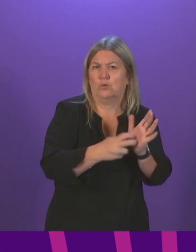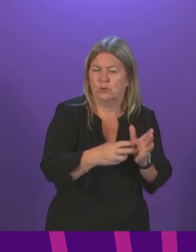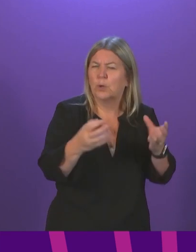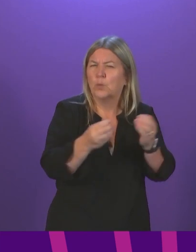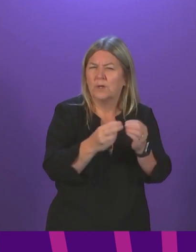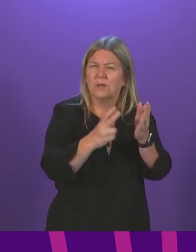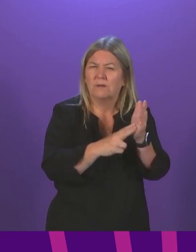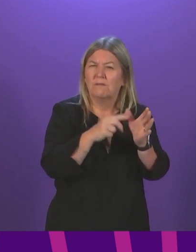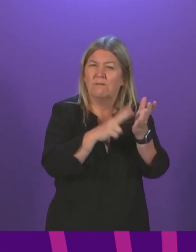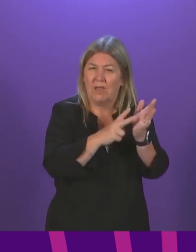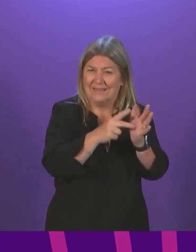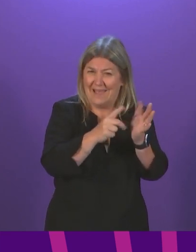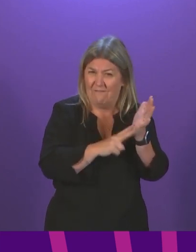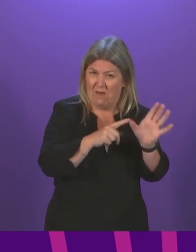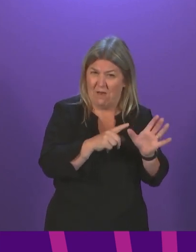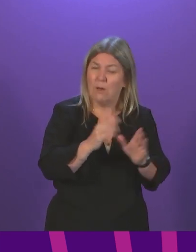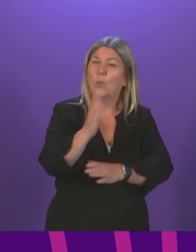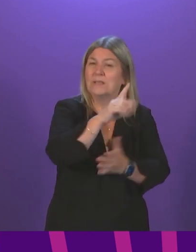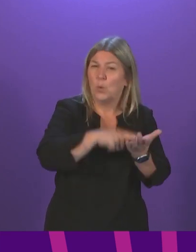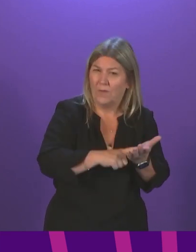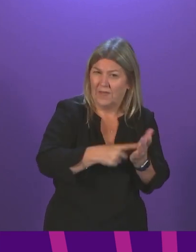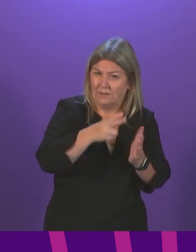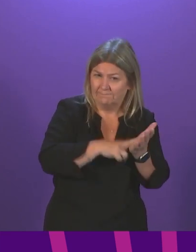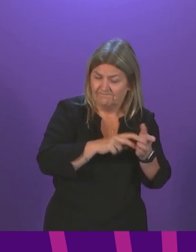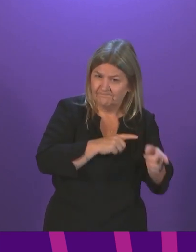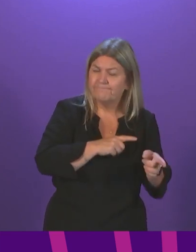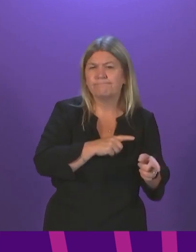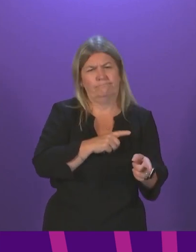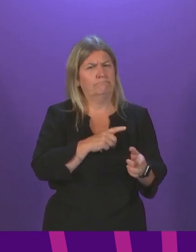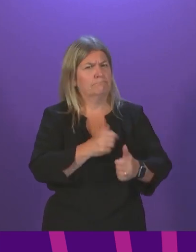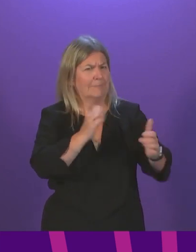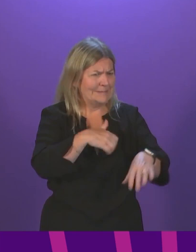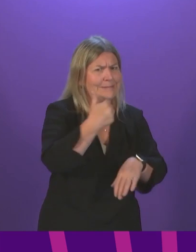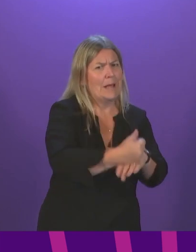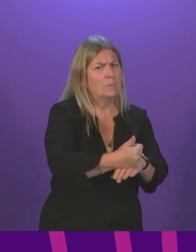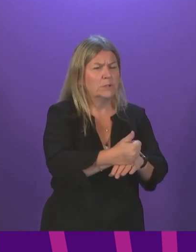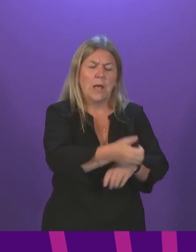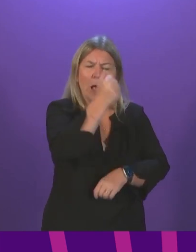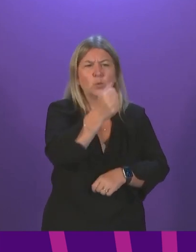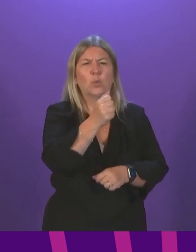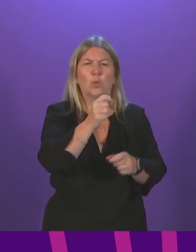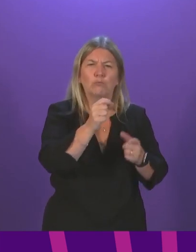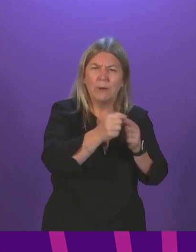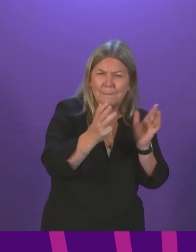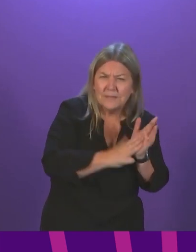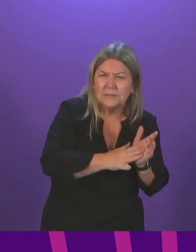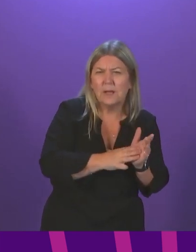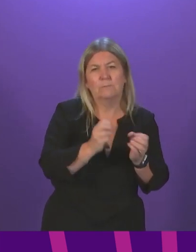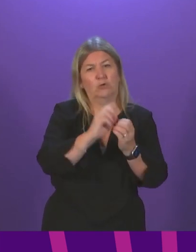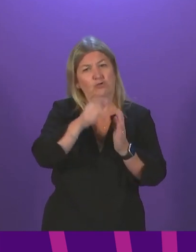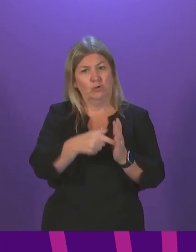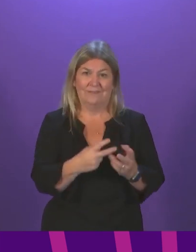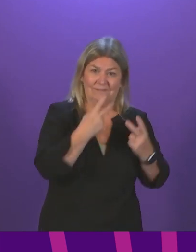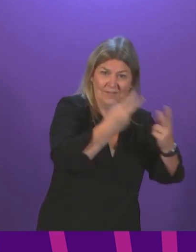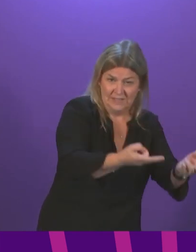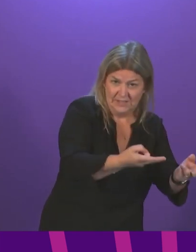a well-established vaccine production facility, previously visited by both the Prime Minister and the then UK-based Secretary of